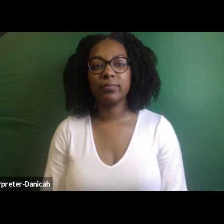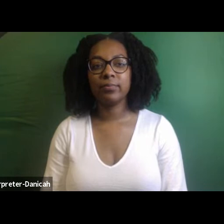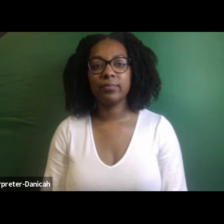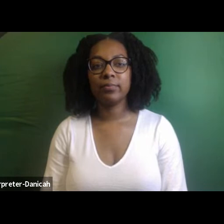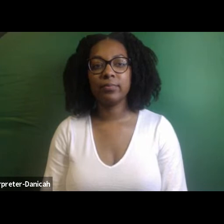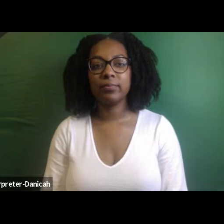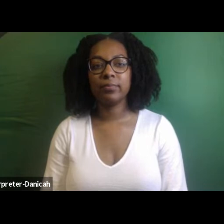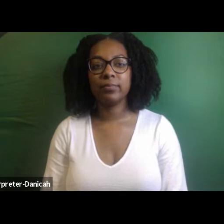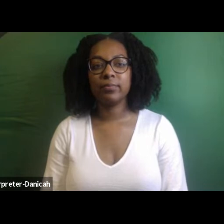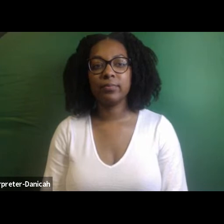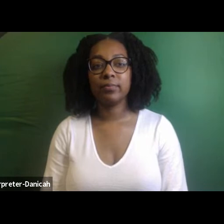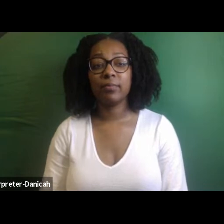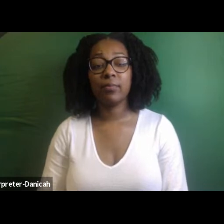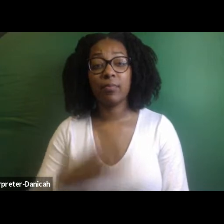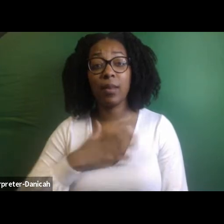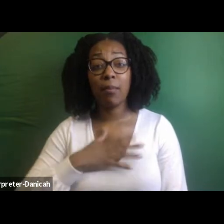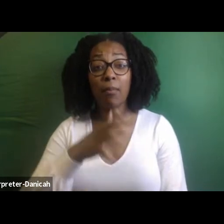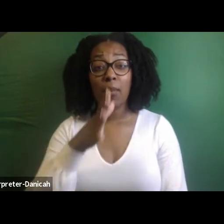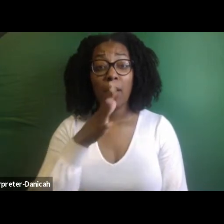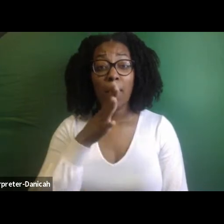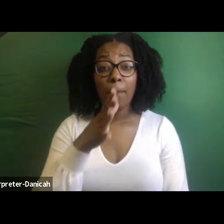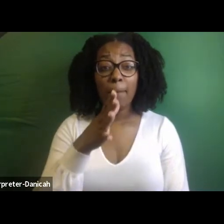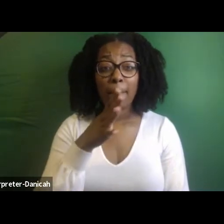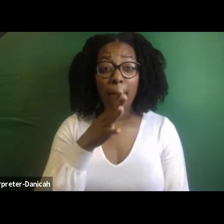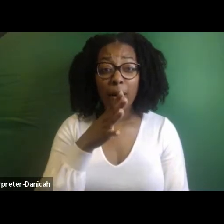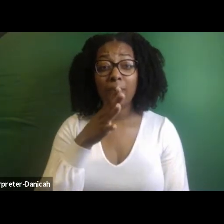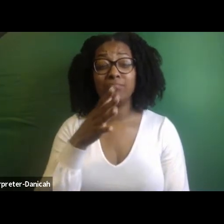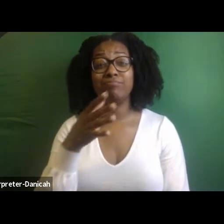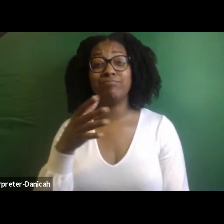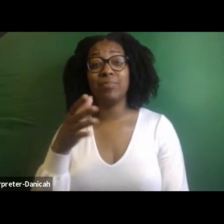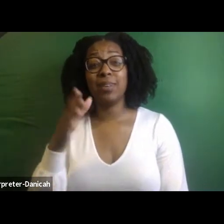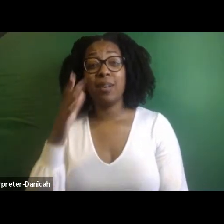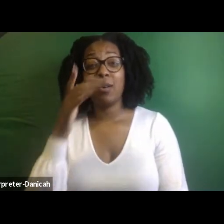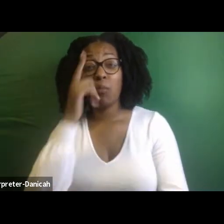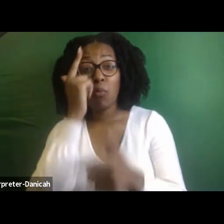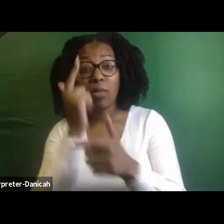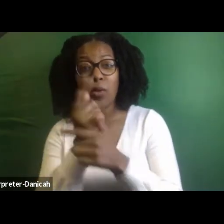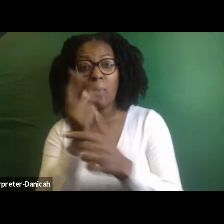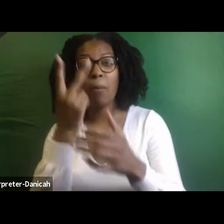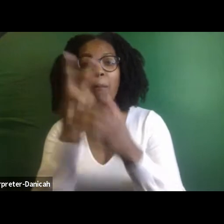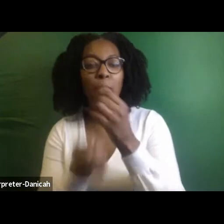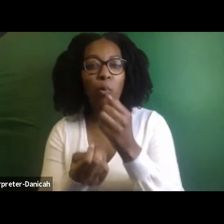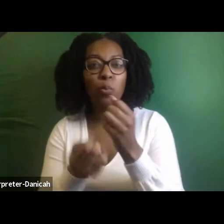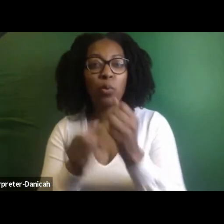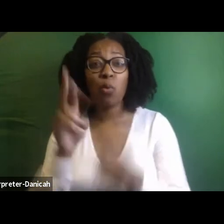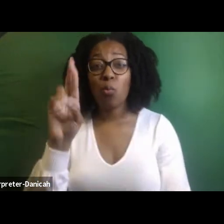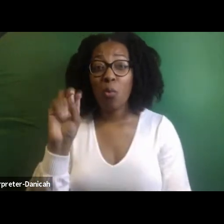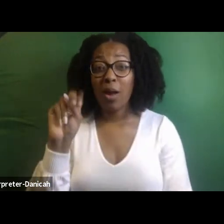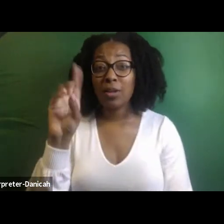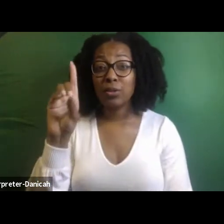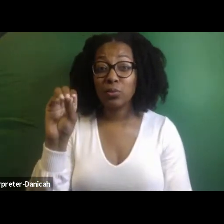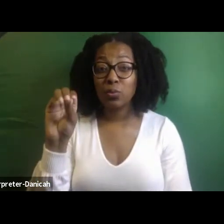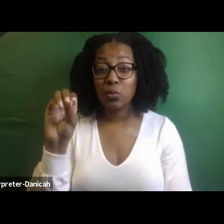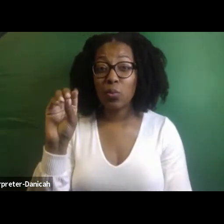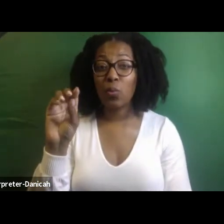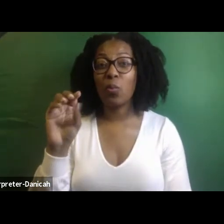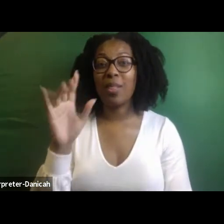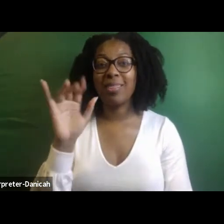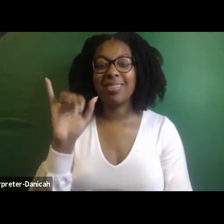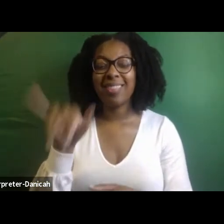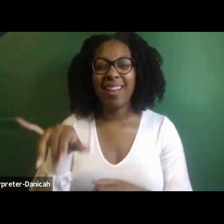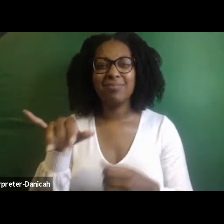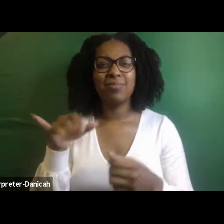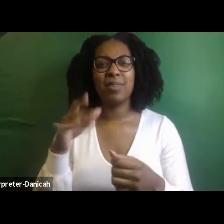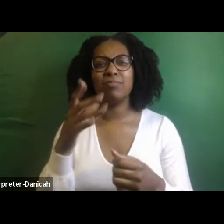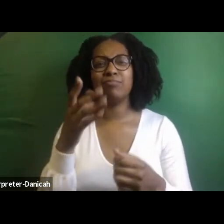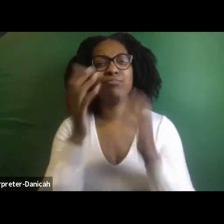holds Rondo very much in her heart. My brother does too, because he's my older brother. So he tells me things that